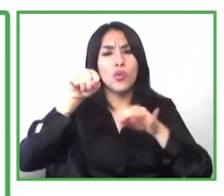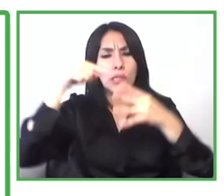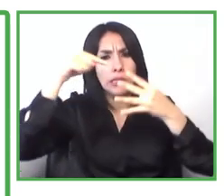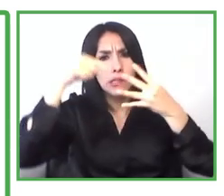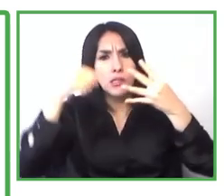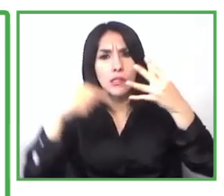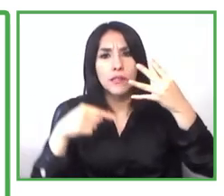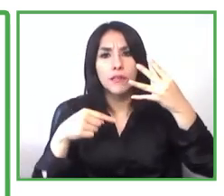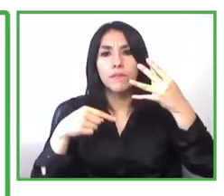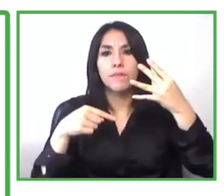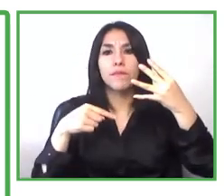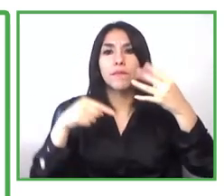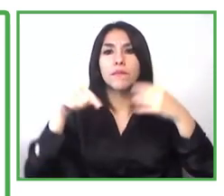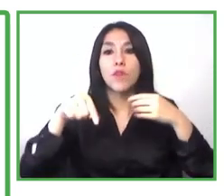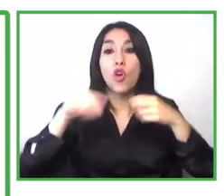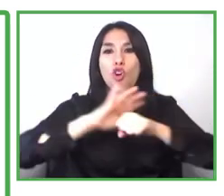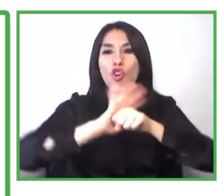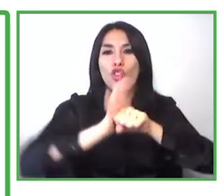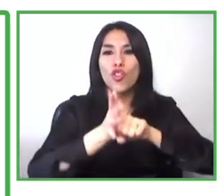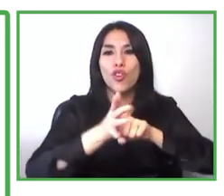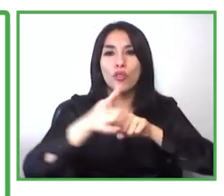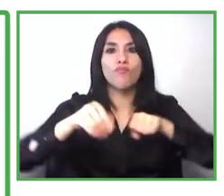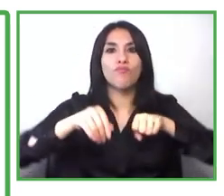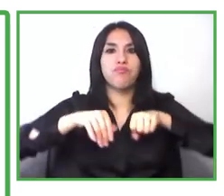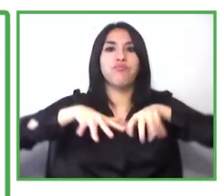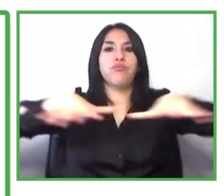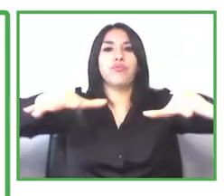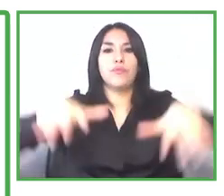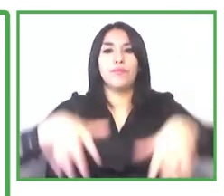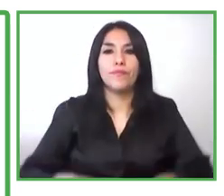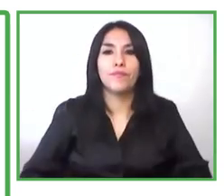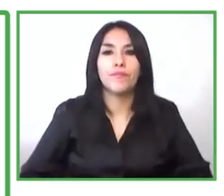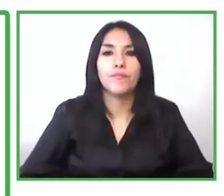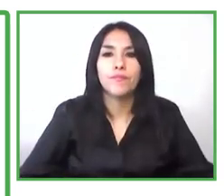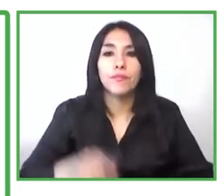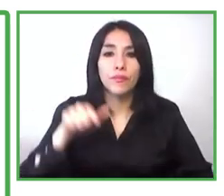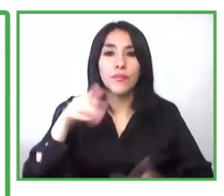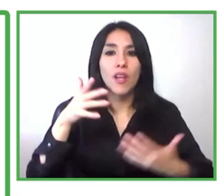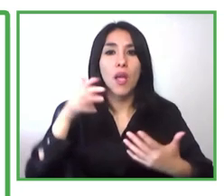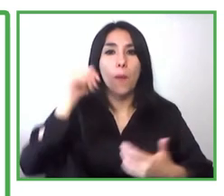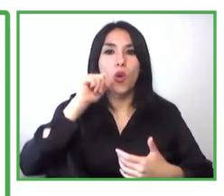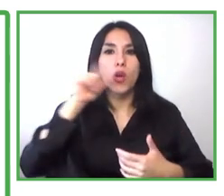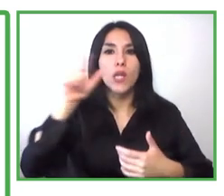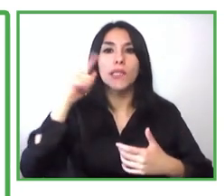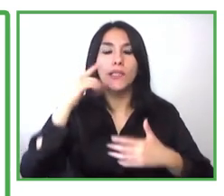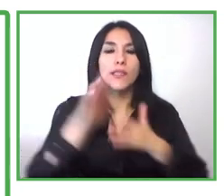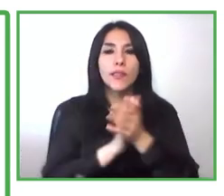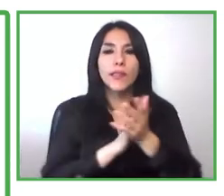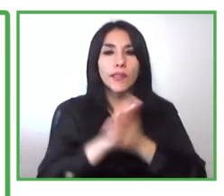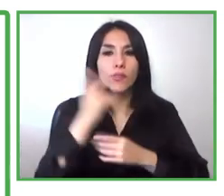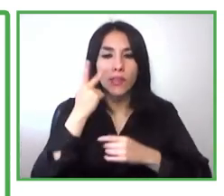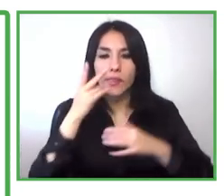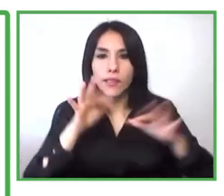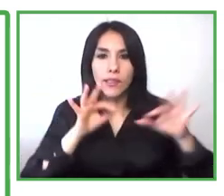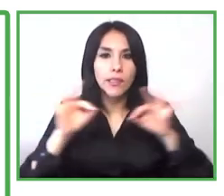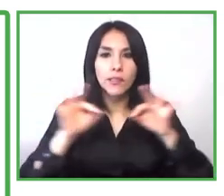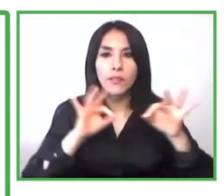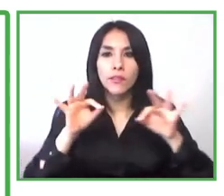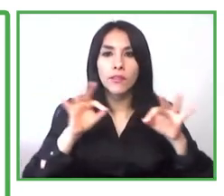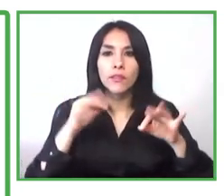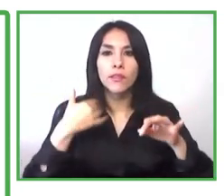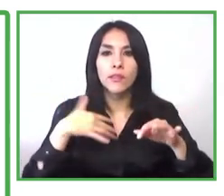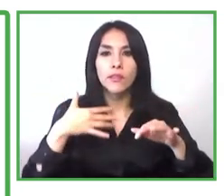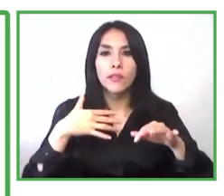pandemic this allowed her to profit by those opportunities to grow in a very important way in their sales